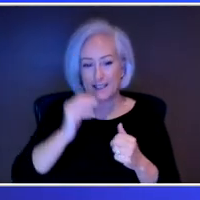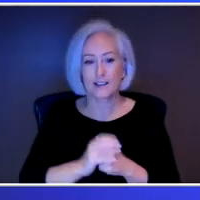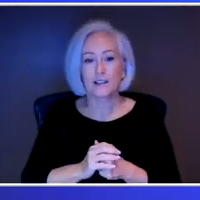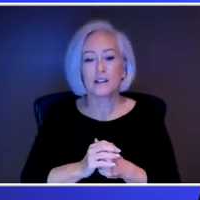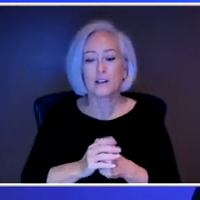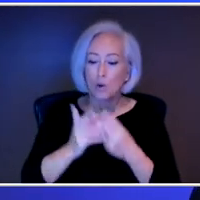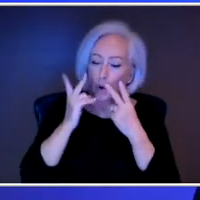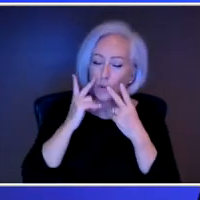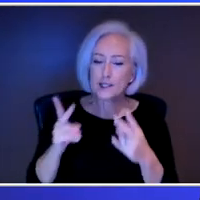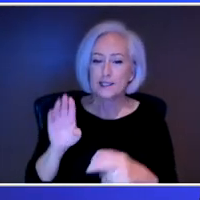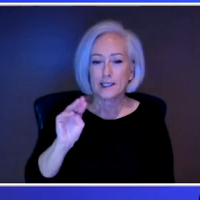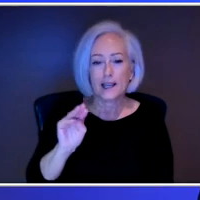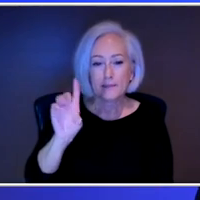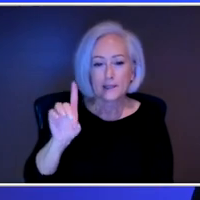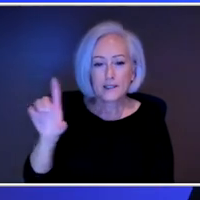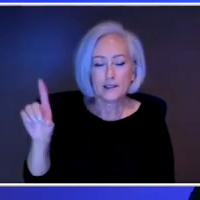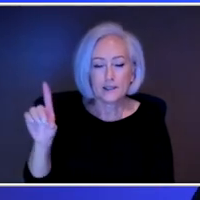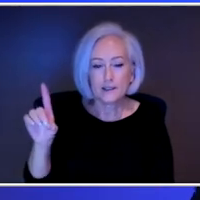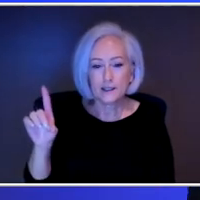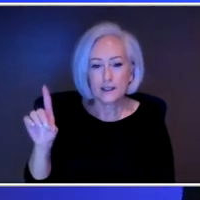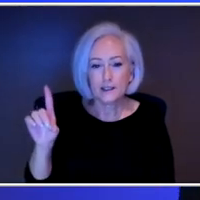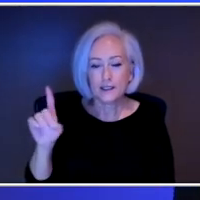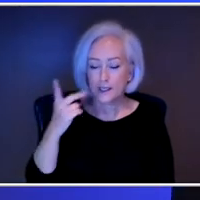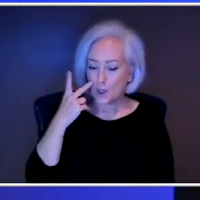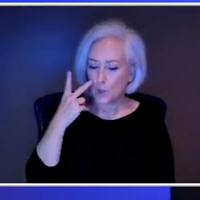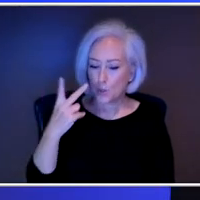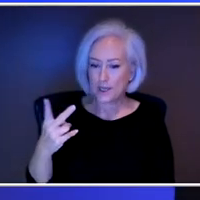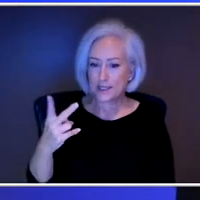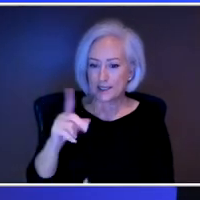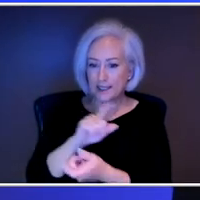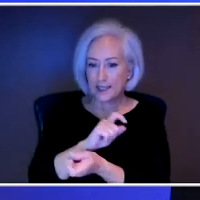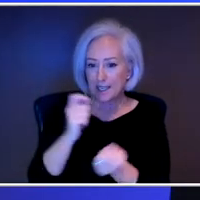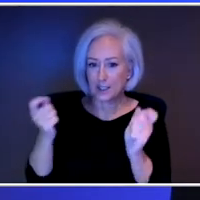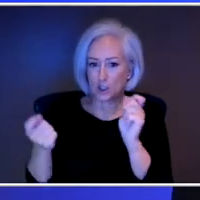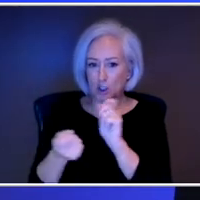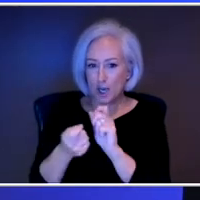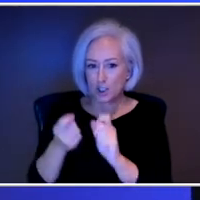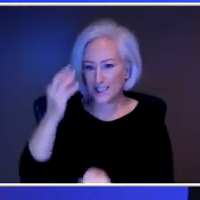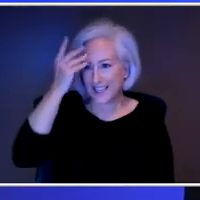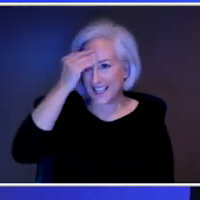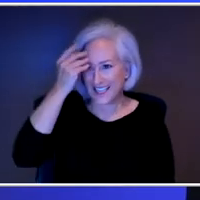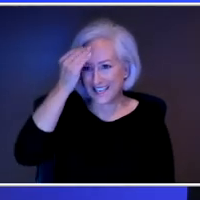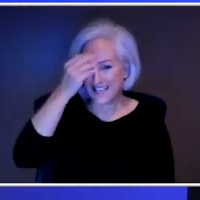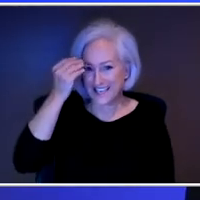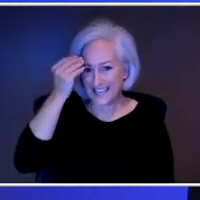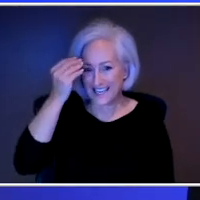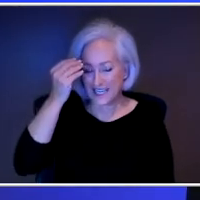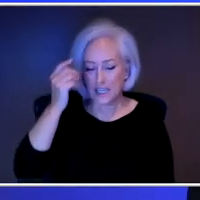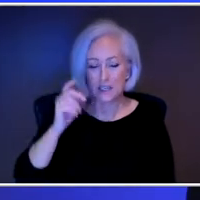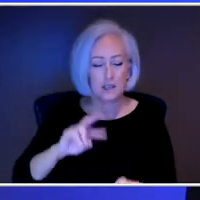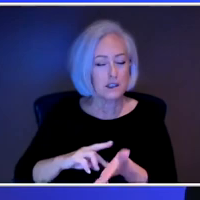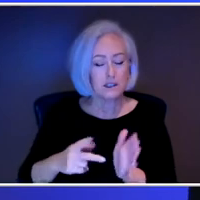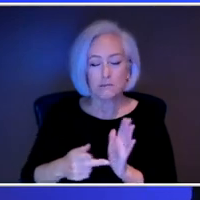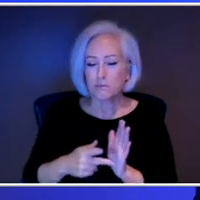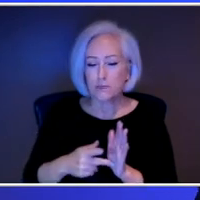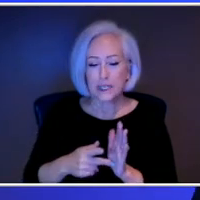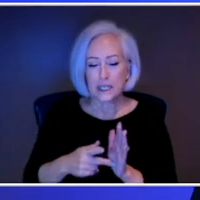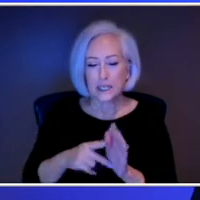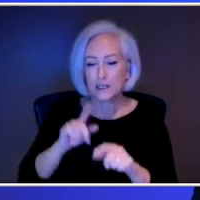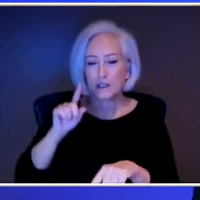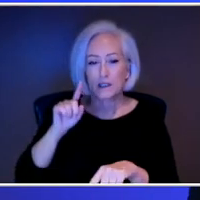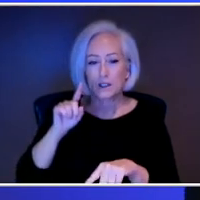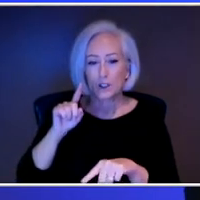you see this change in cognition where you're not able to effectively really